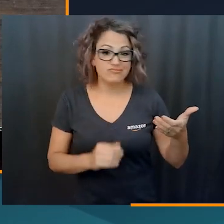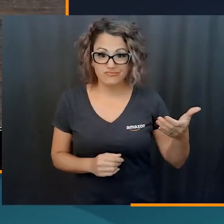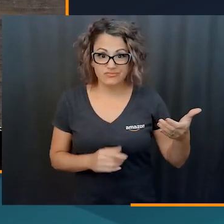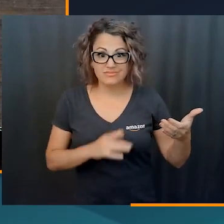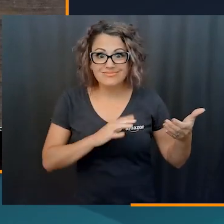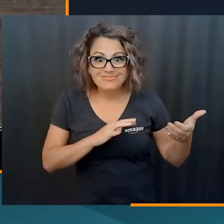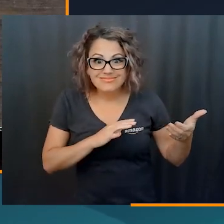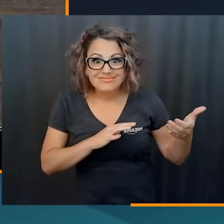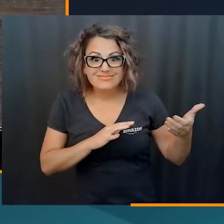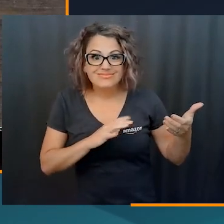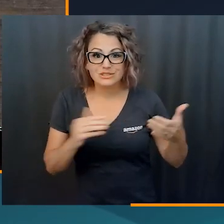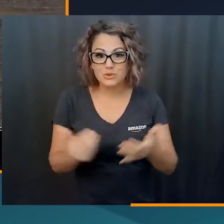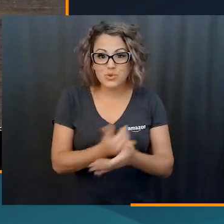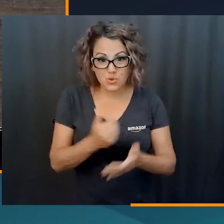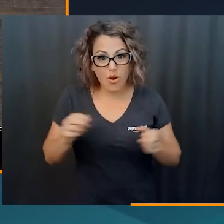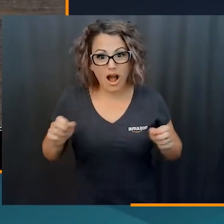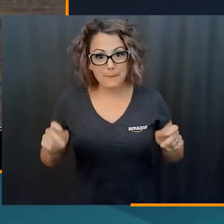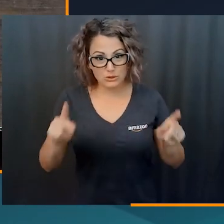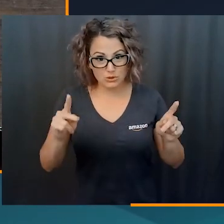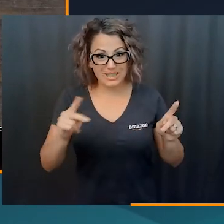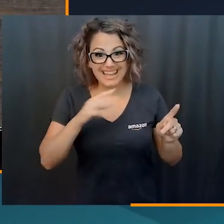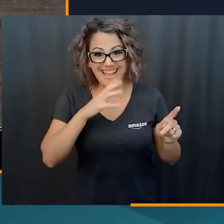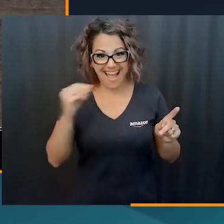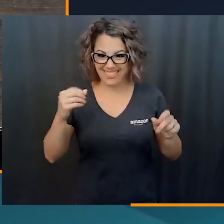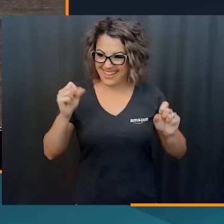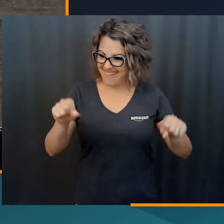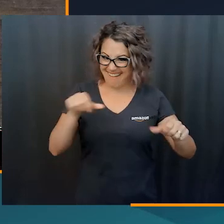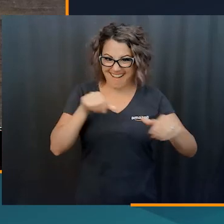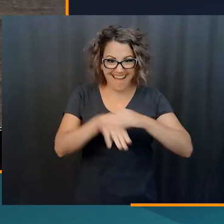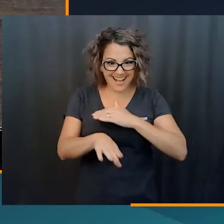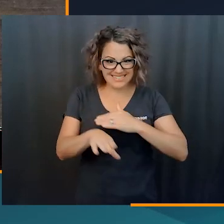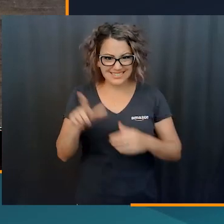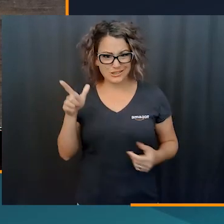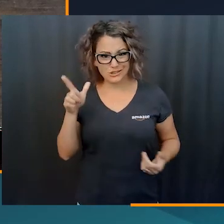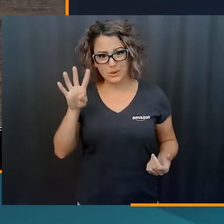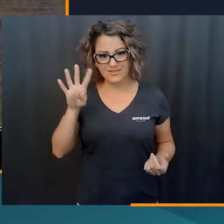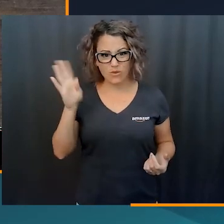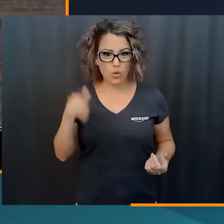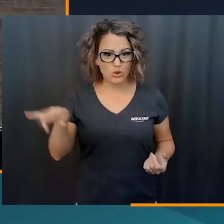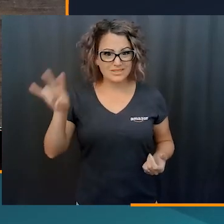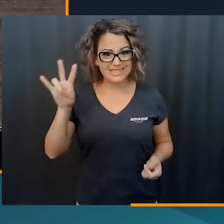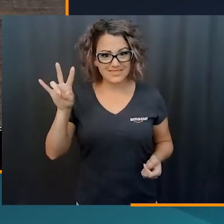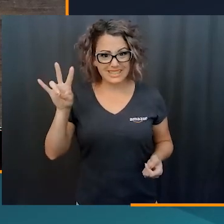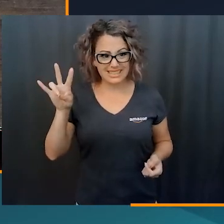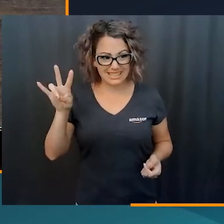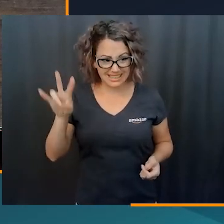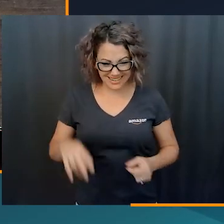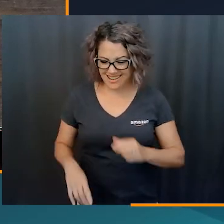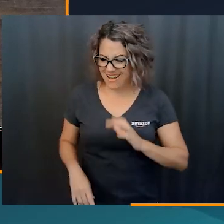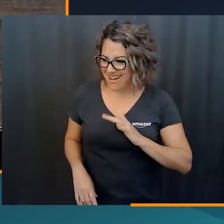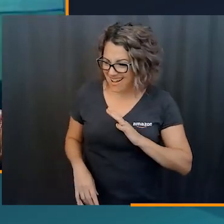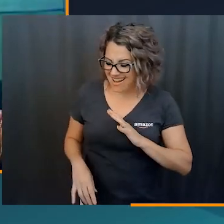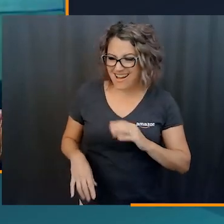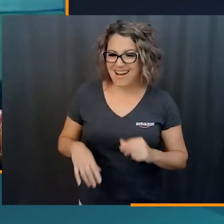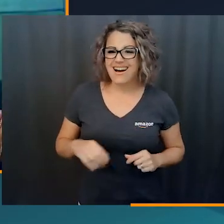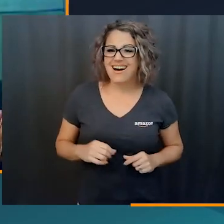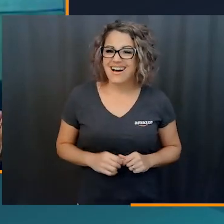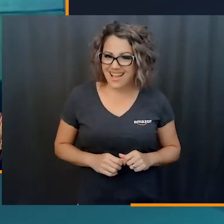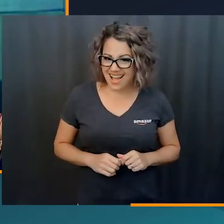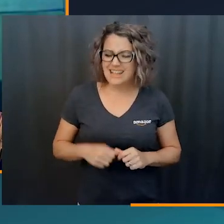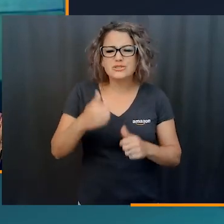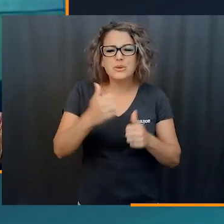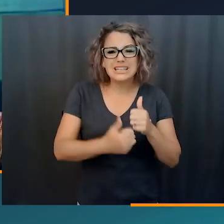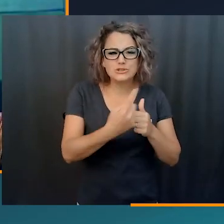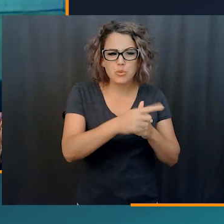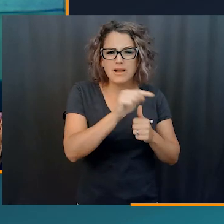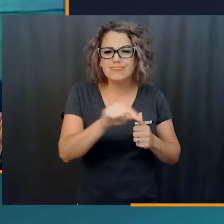right? So it's going to be like this awesome new opportunity and they're going to have access, you know, they're going to have access 24 seven. I